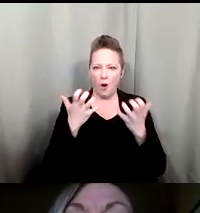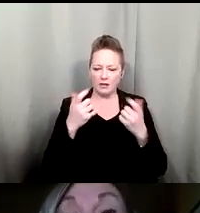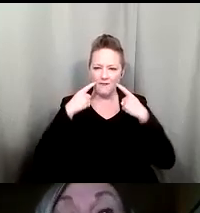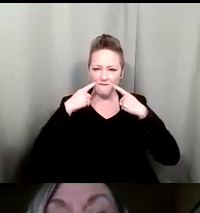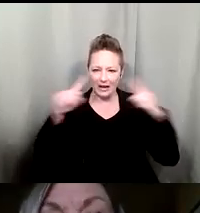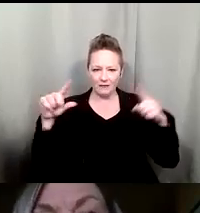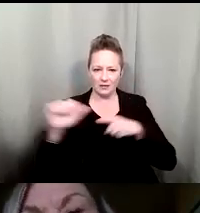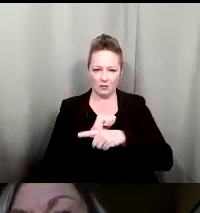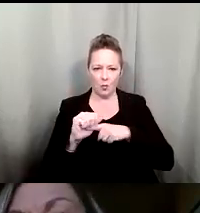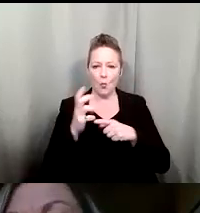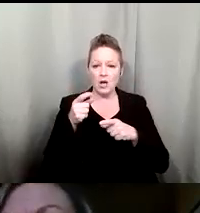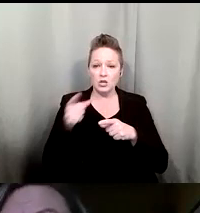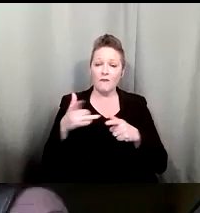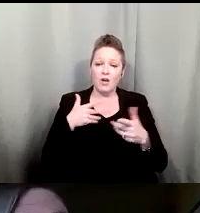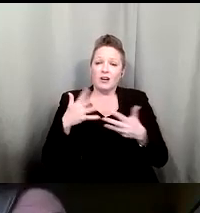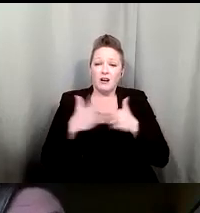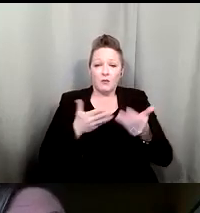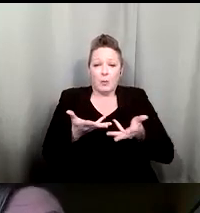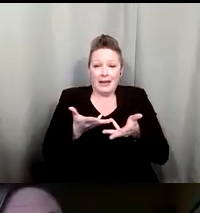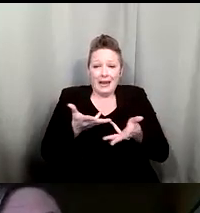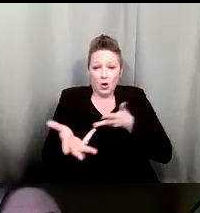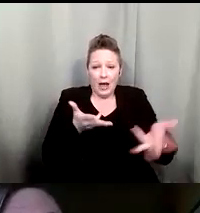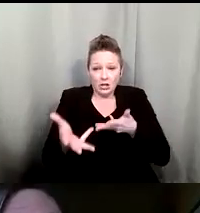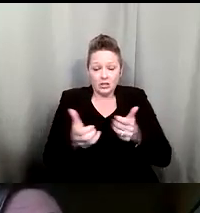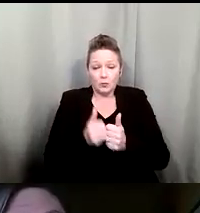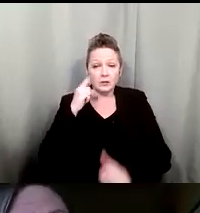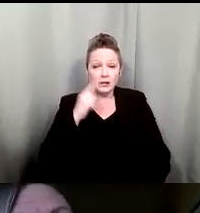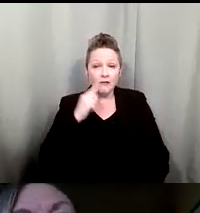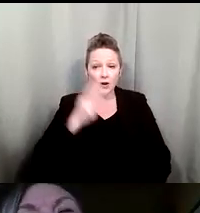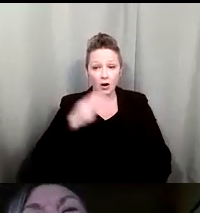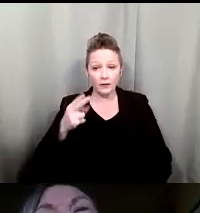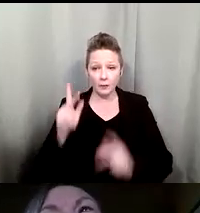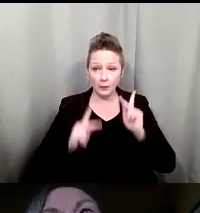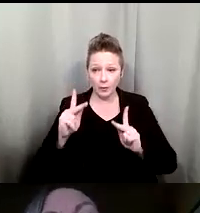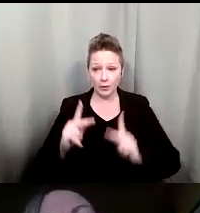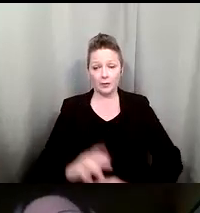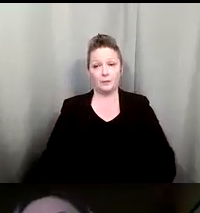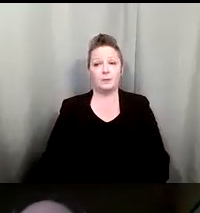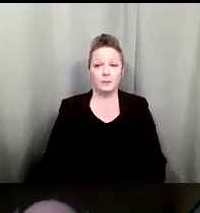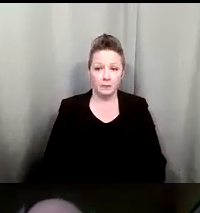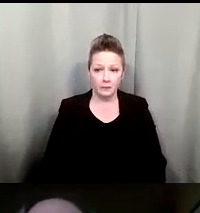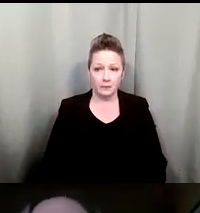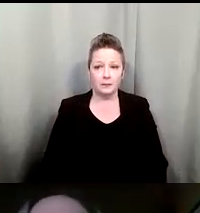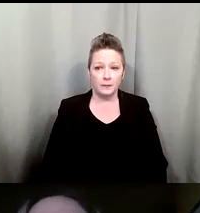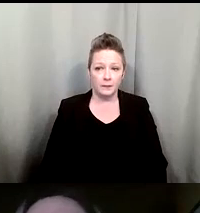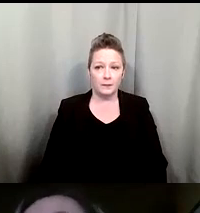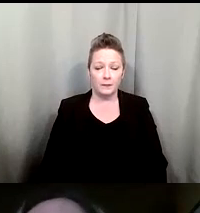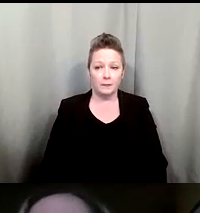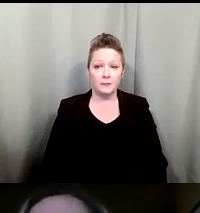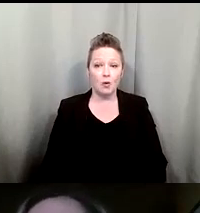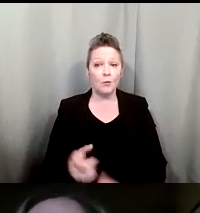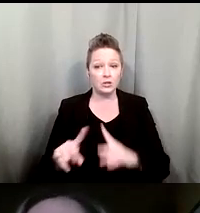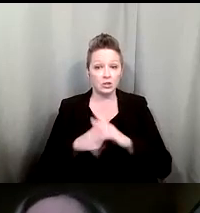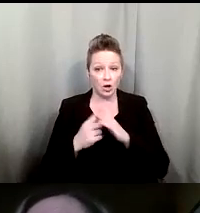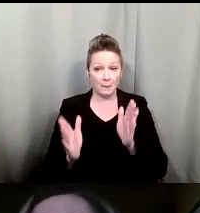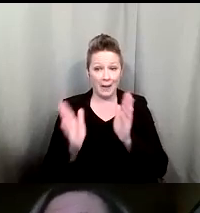comfortable in your interactions with top and hard of hearing people so I think I'm going to start by asking you